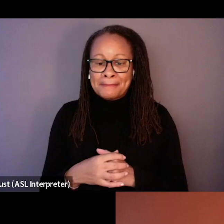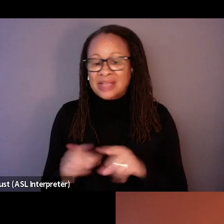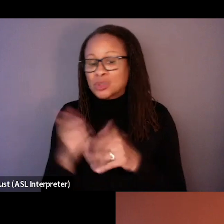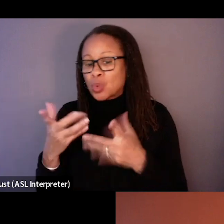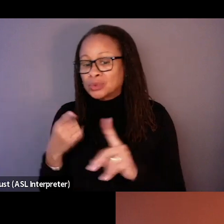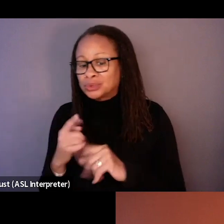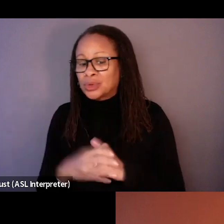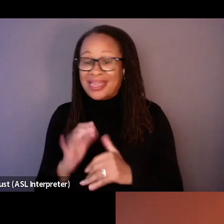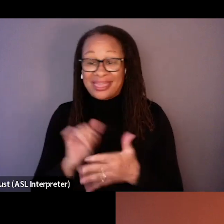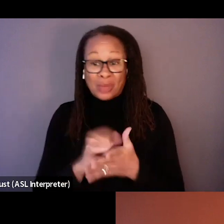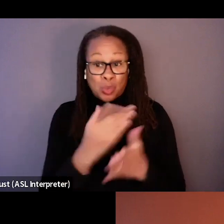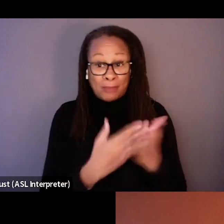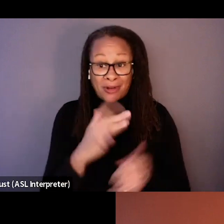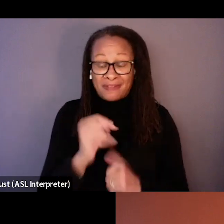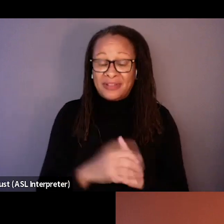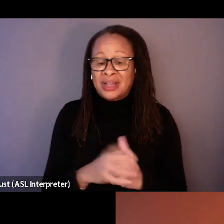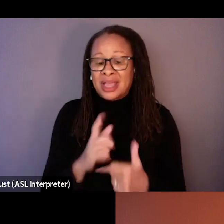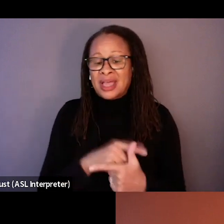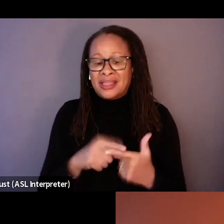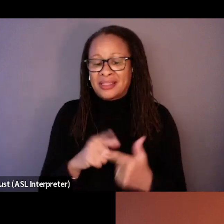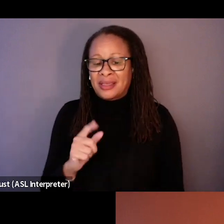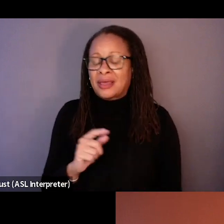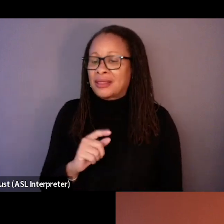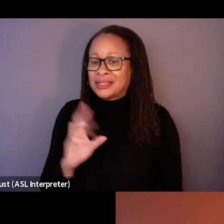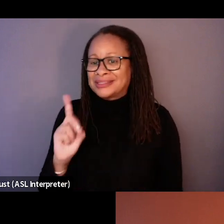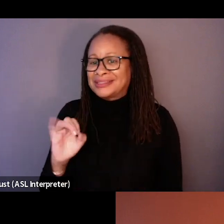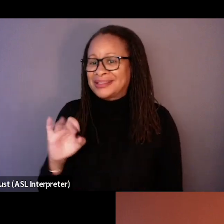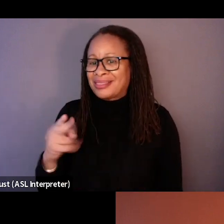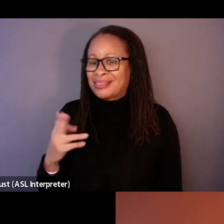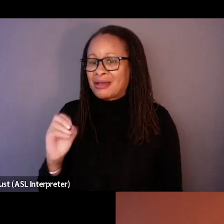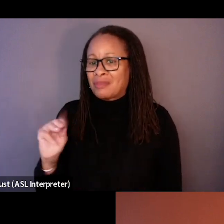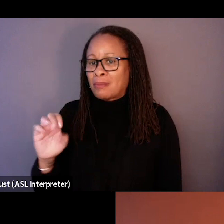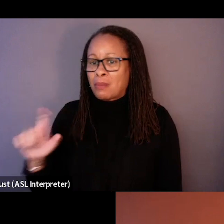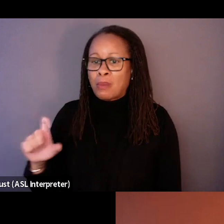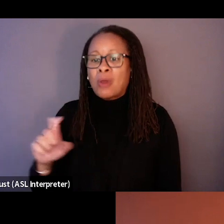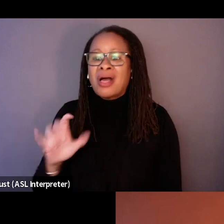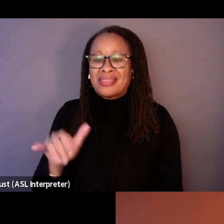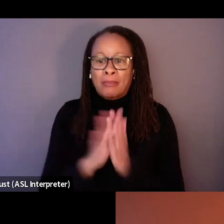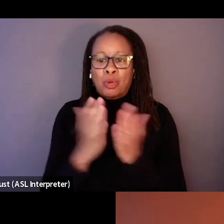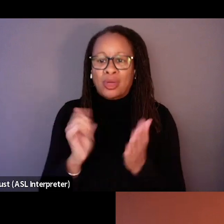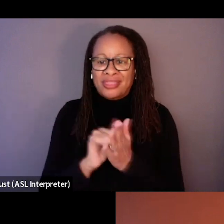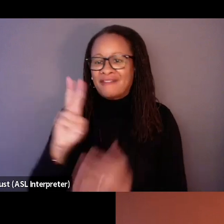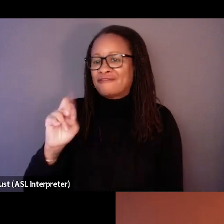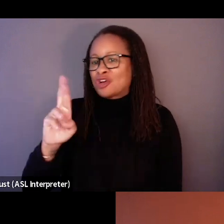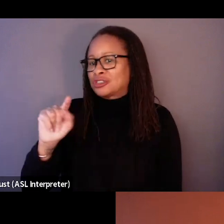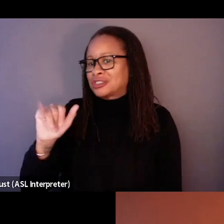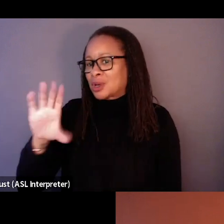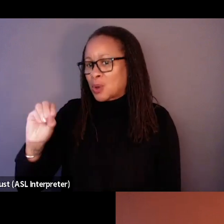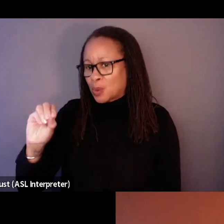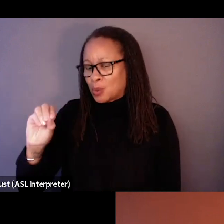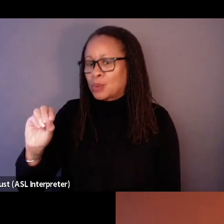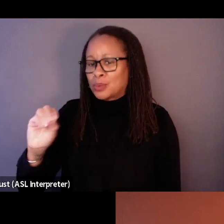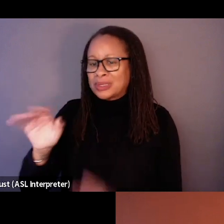was like, you know, one thing, that's the more the book that Vertigo was based on is like also was part of it,